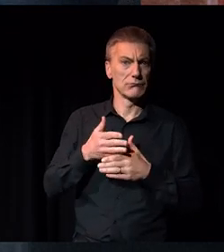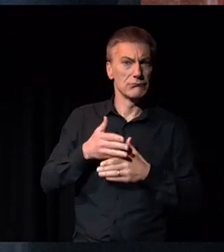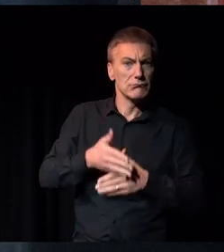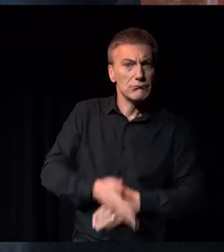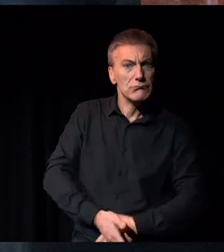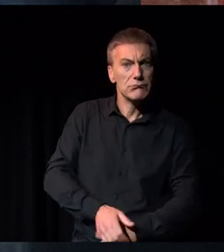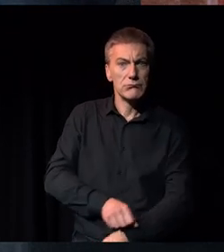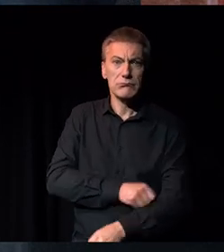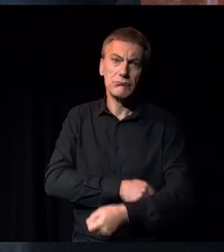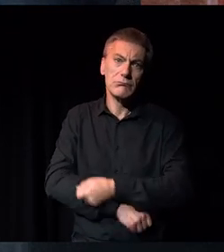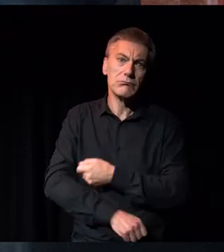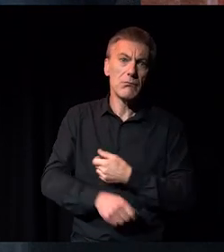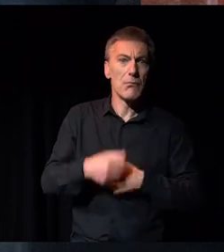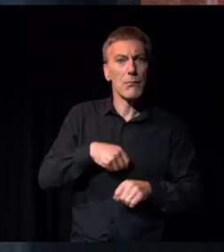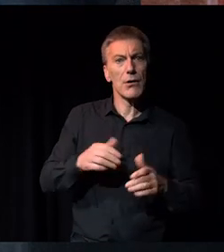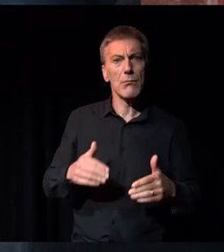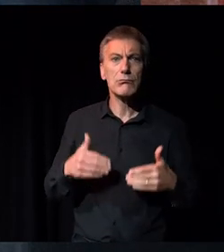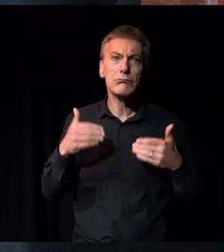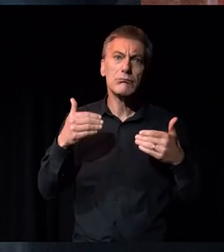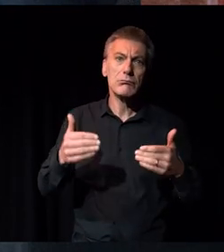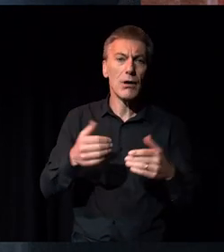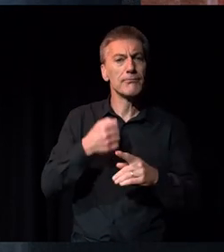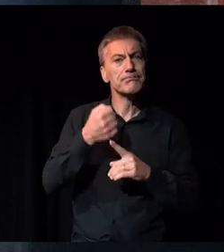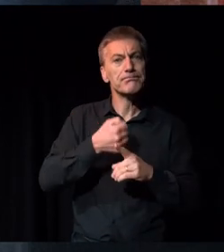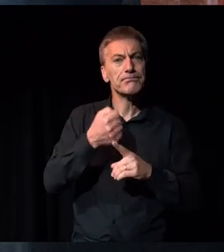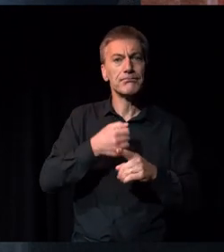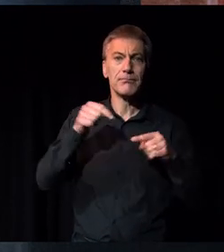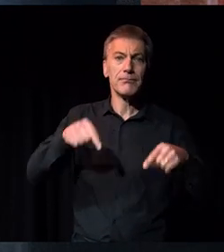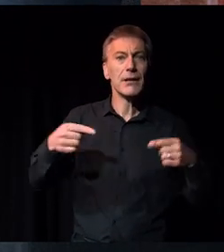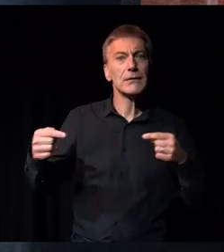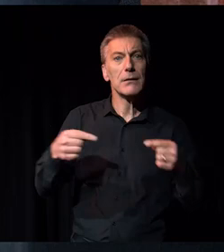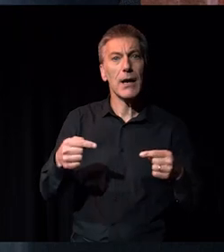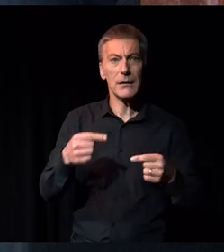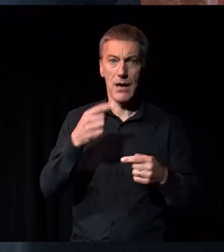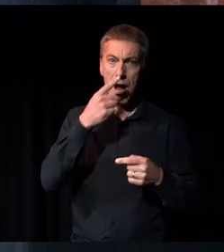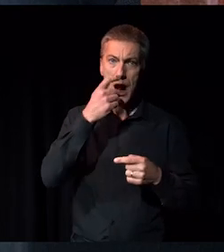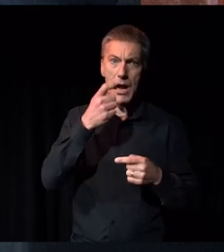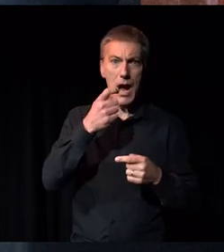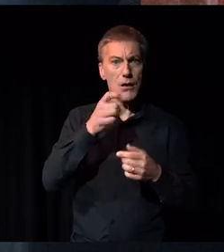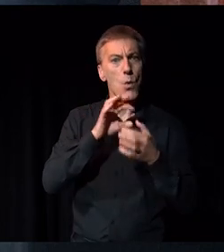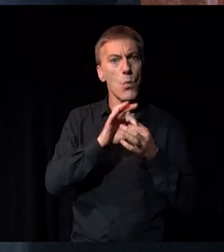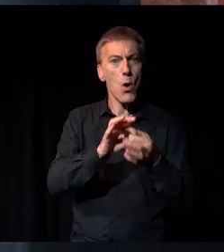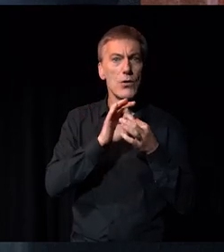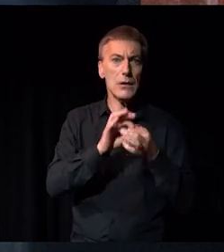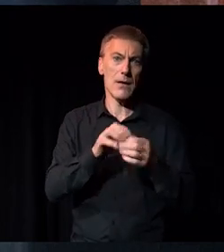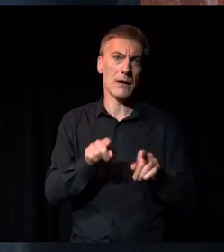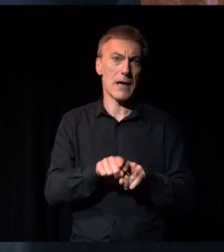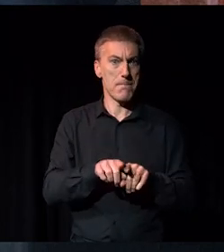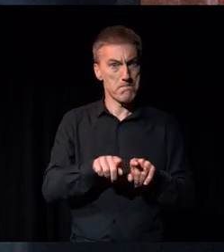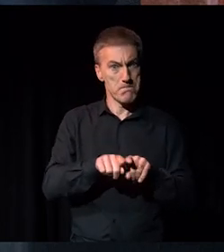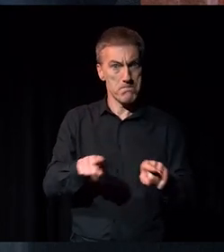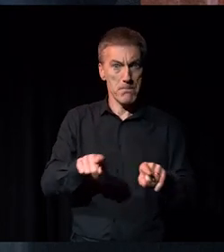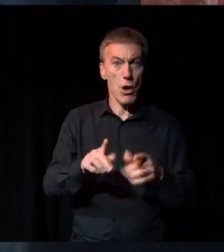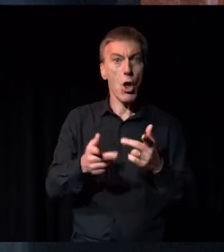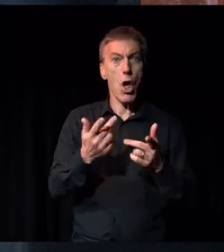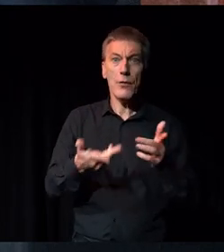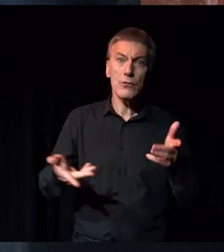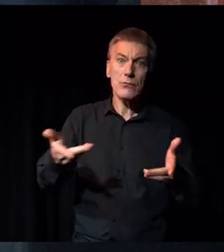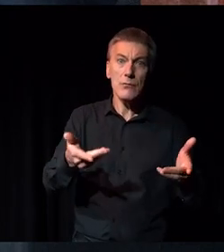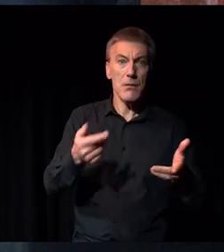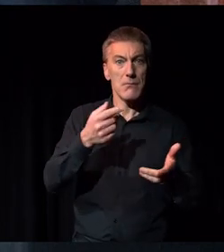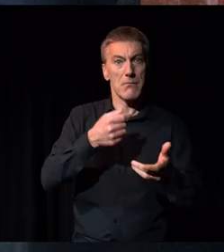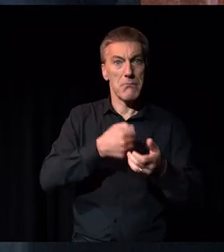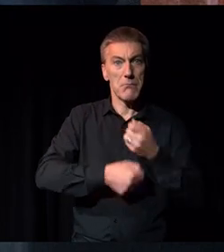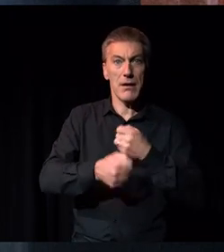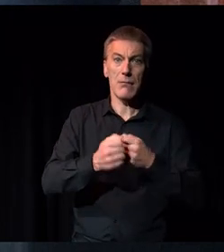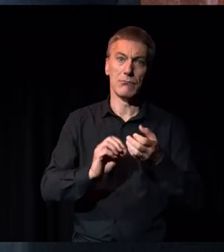really bring this to the forefront of the debate. And I hope we can continue to work with organisations like that and others to create